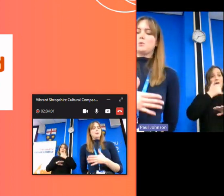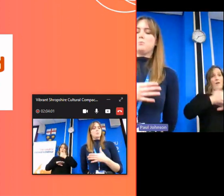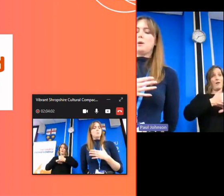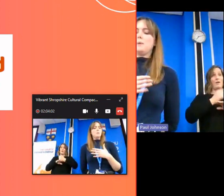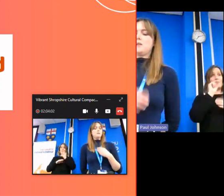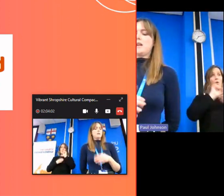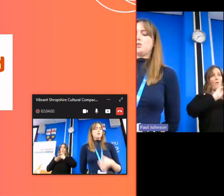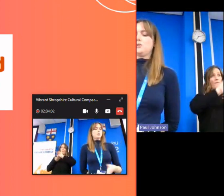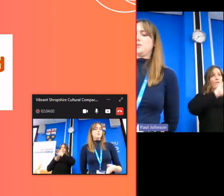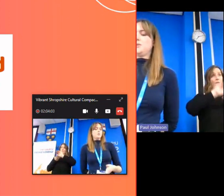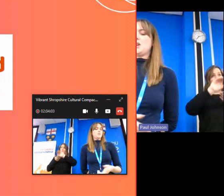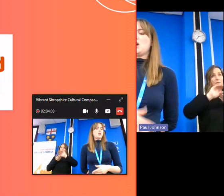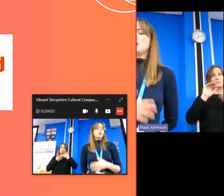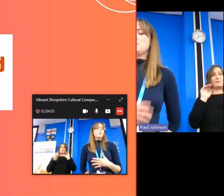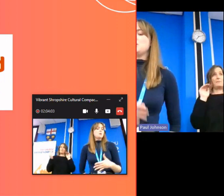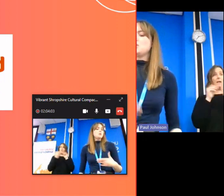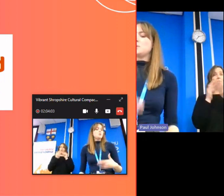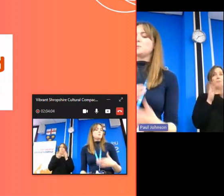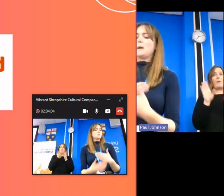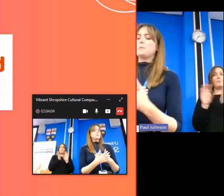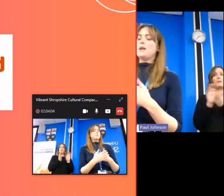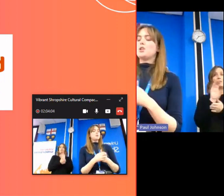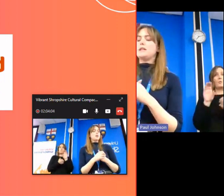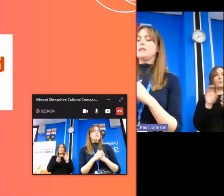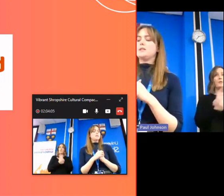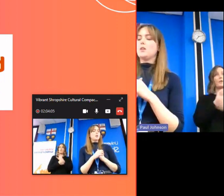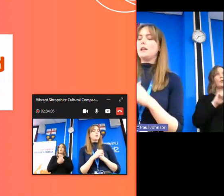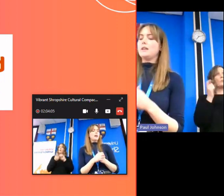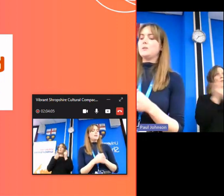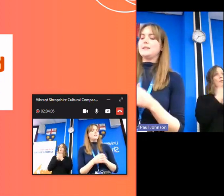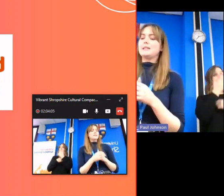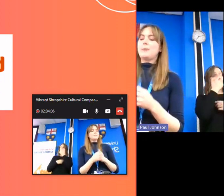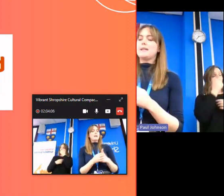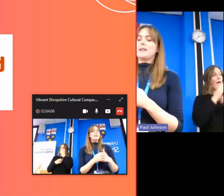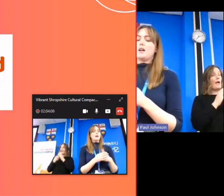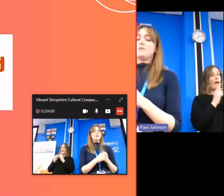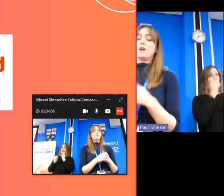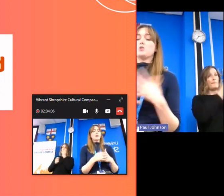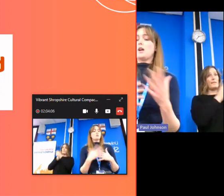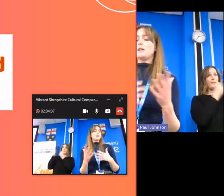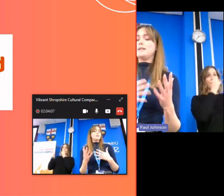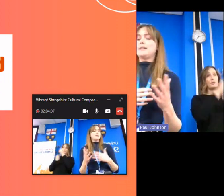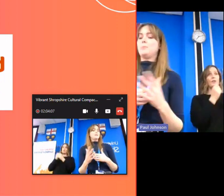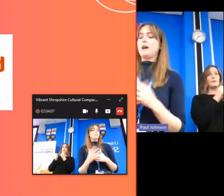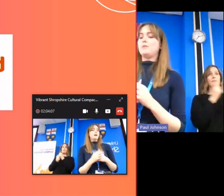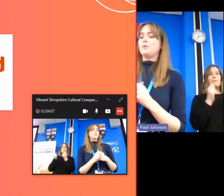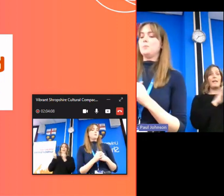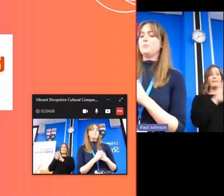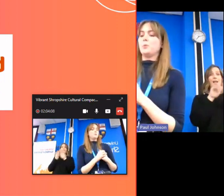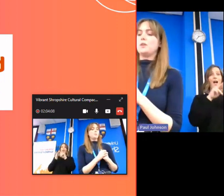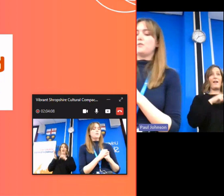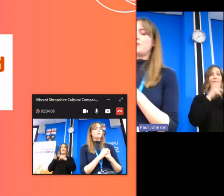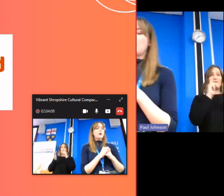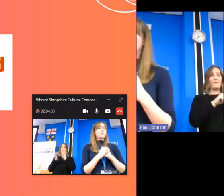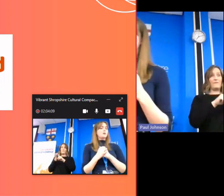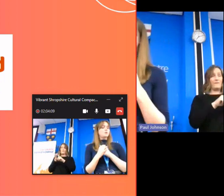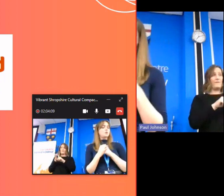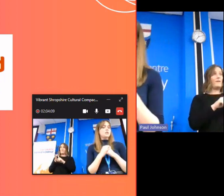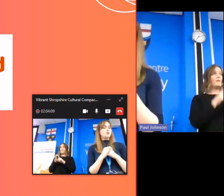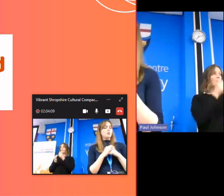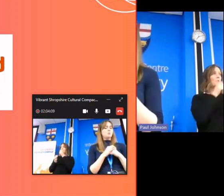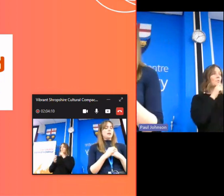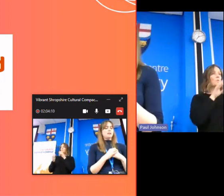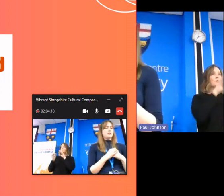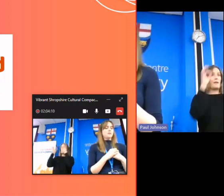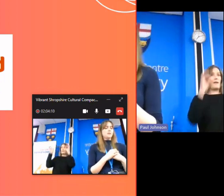grants which will be matched with public donations community groups will be able to pitch ideas online using space hive a tried and tested platform within a framework